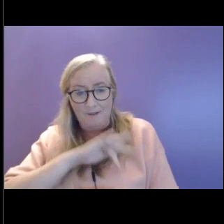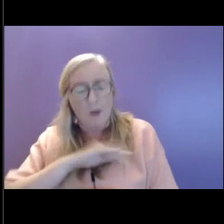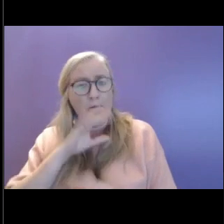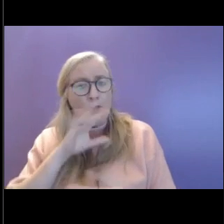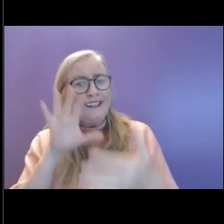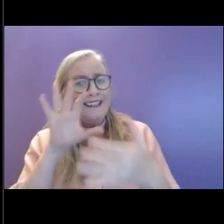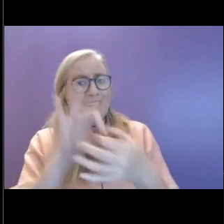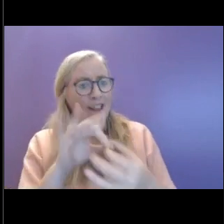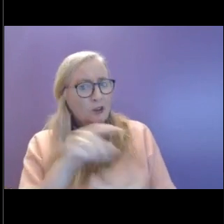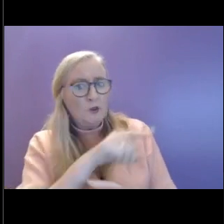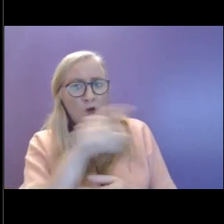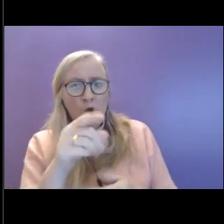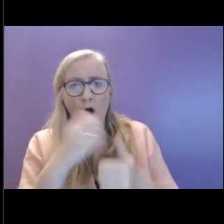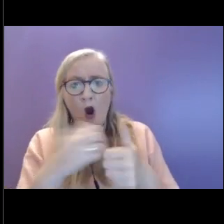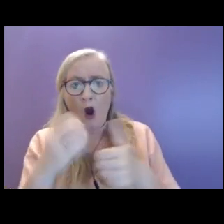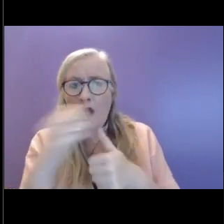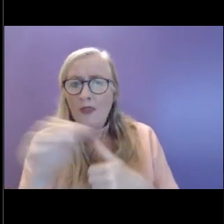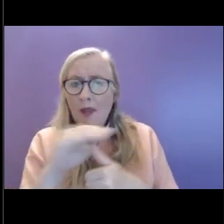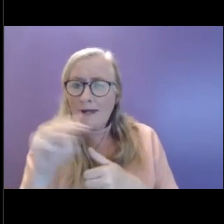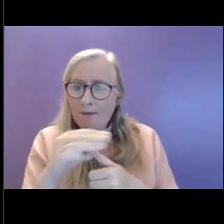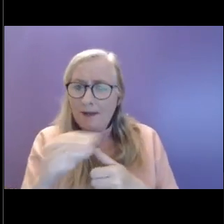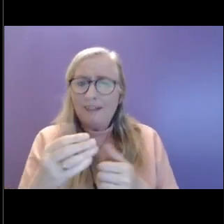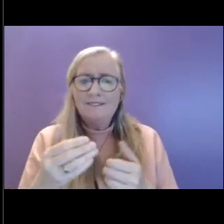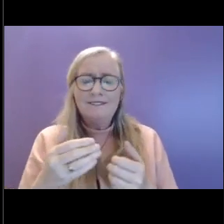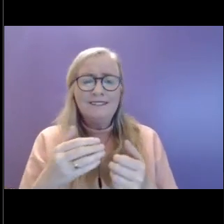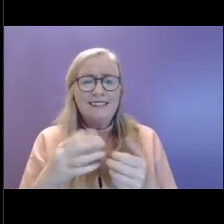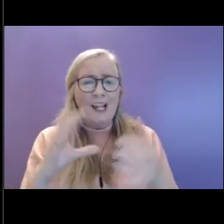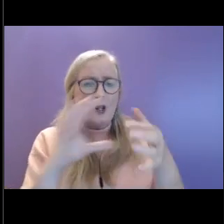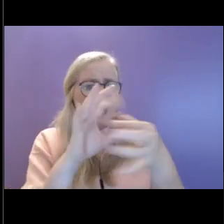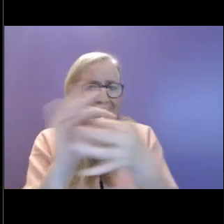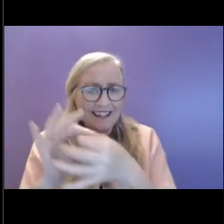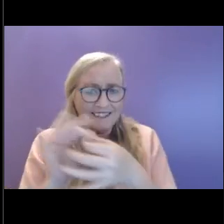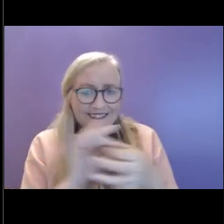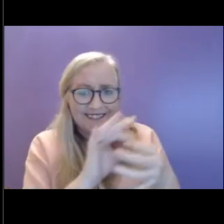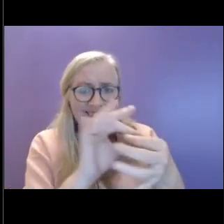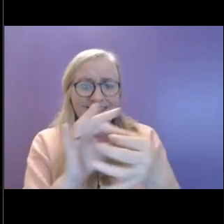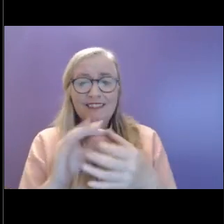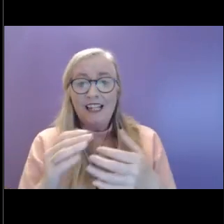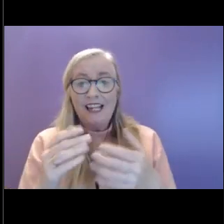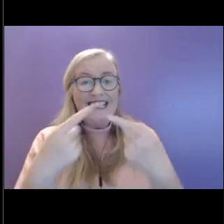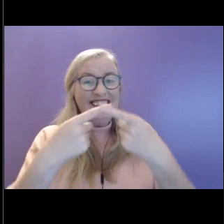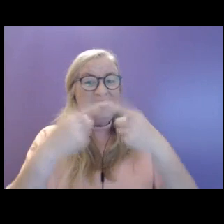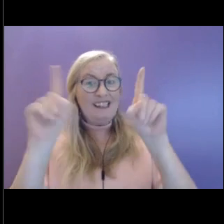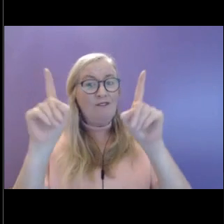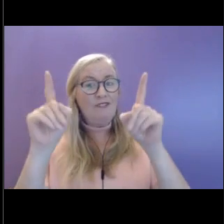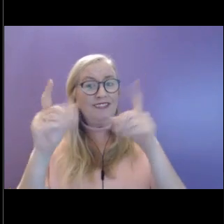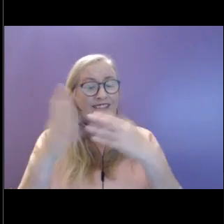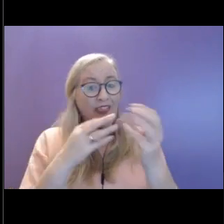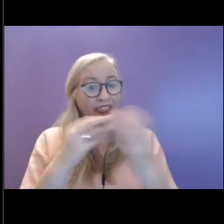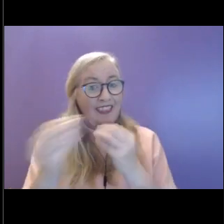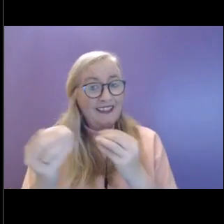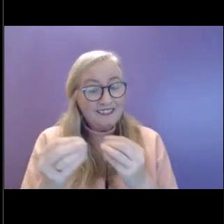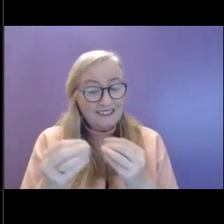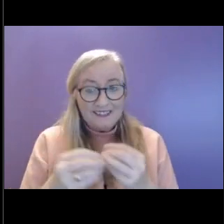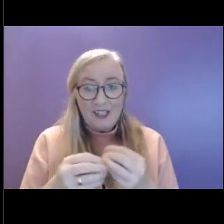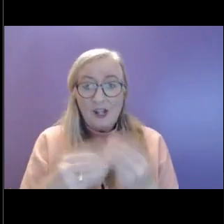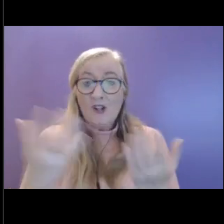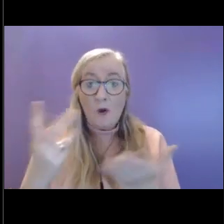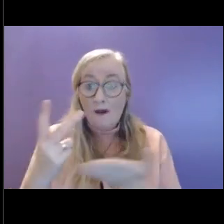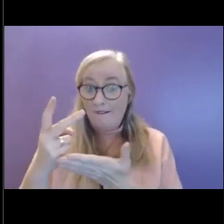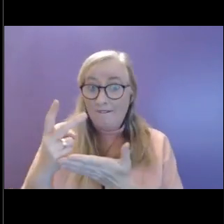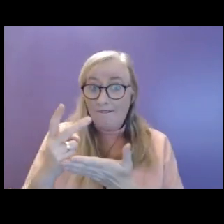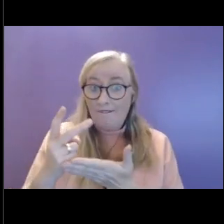active, maybe even keeping learning and it can really connect us to a lot of different things. And so volunteering,